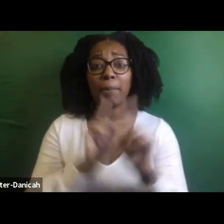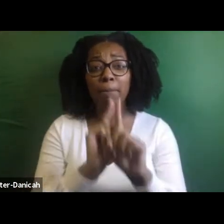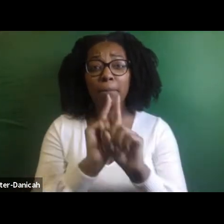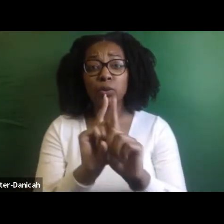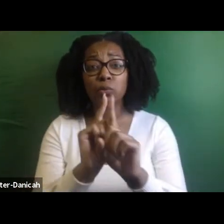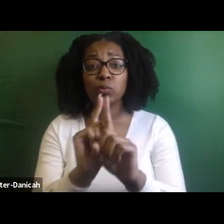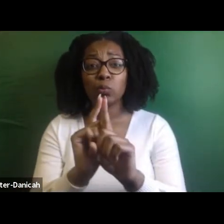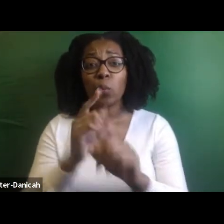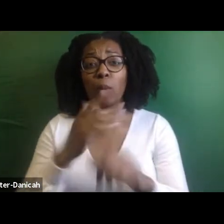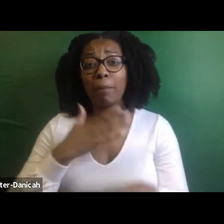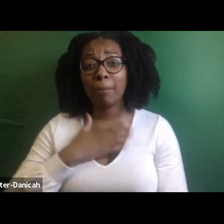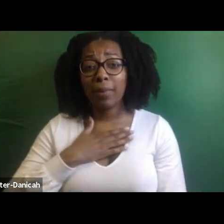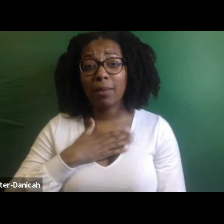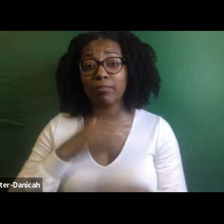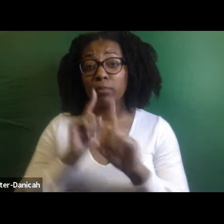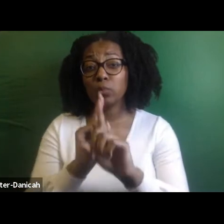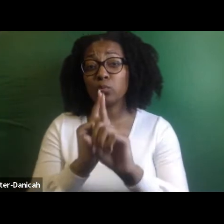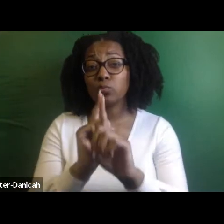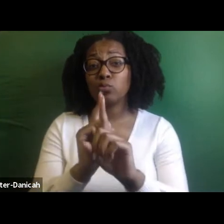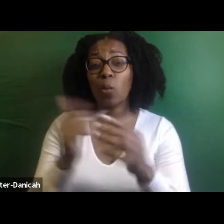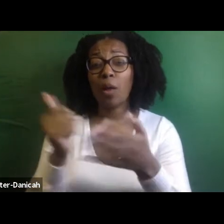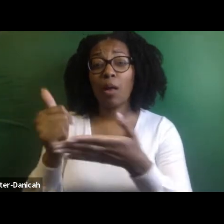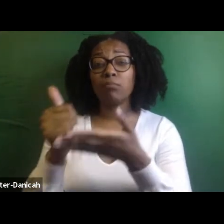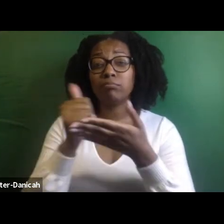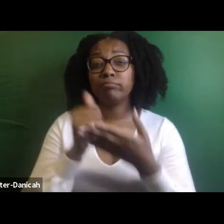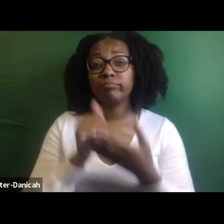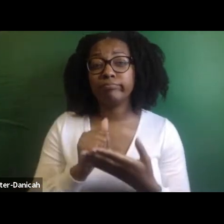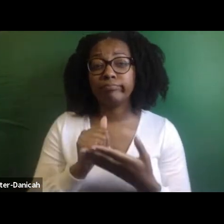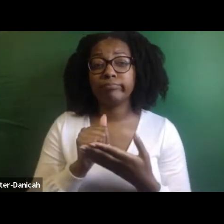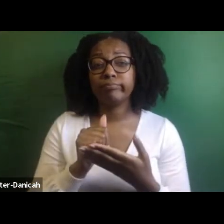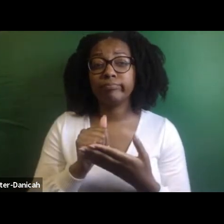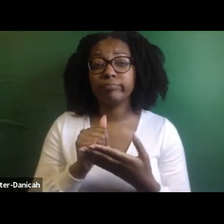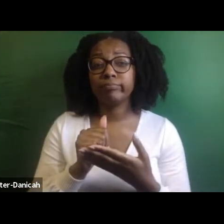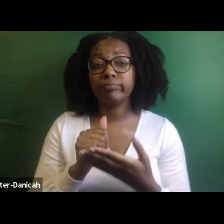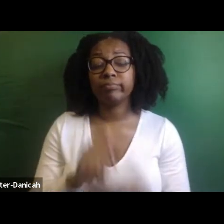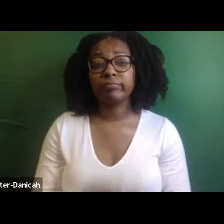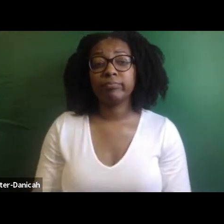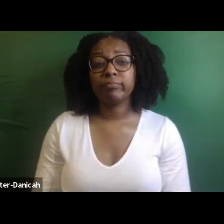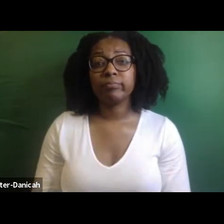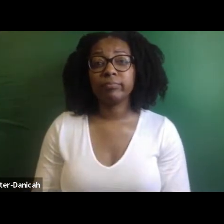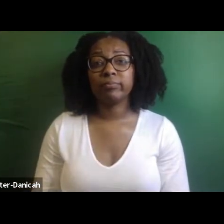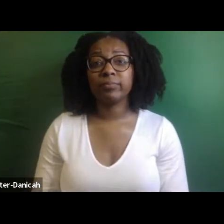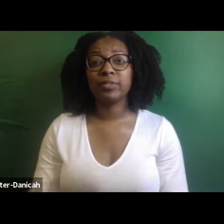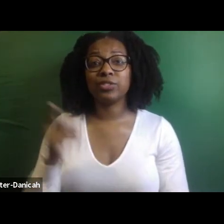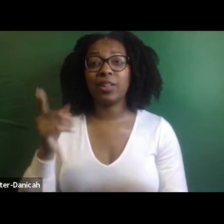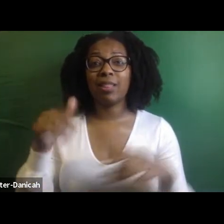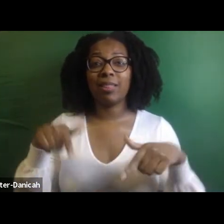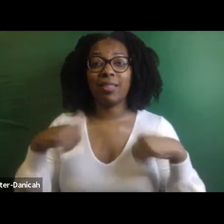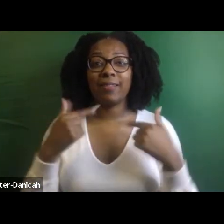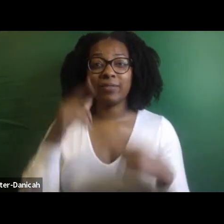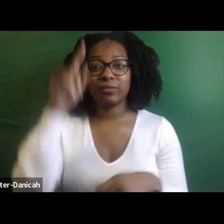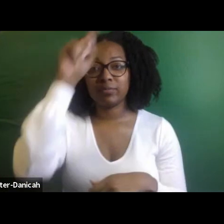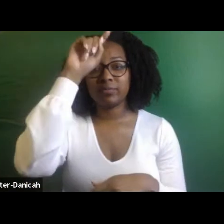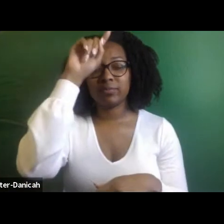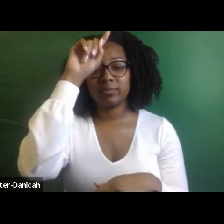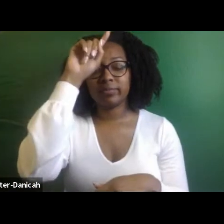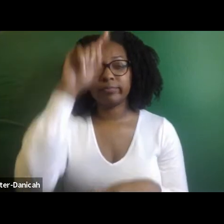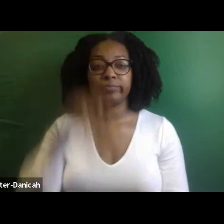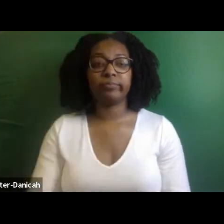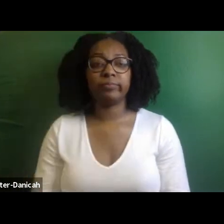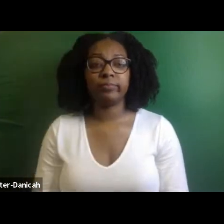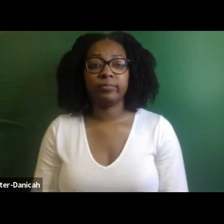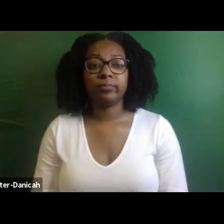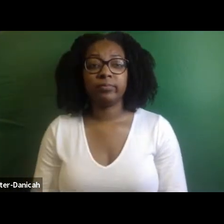work, helping me with my work as well. Um, Dick Corelle, there's, uh, Kudus Onyanku